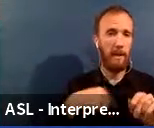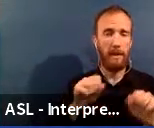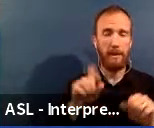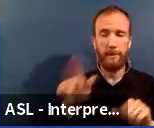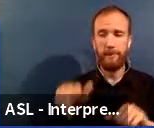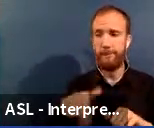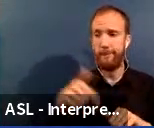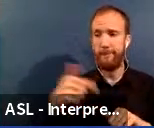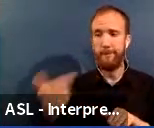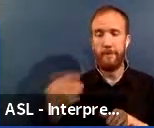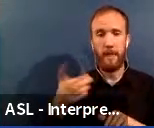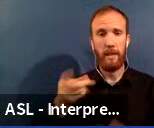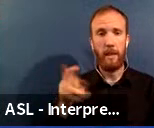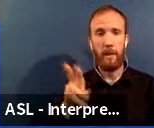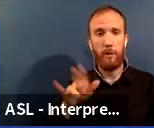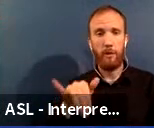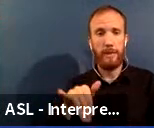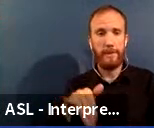it over to Doc Sweeney.